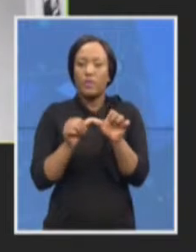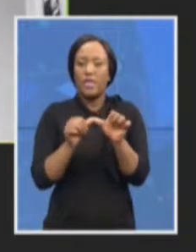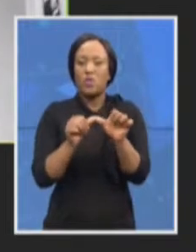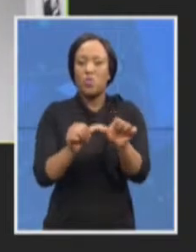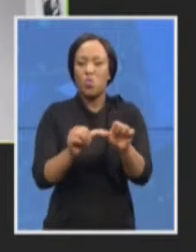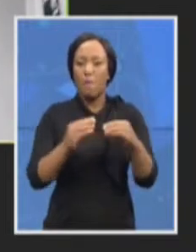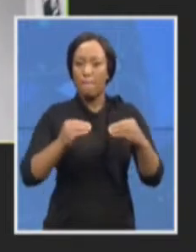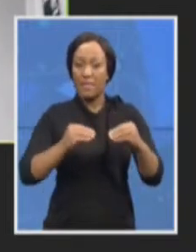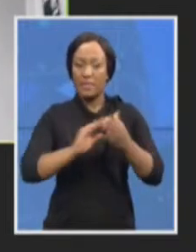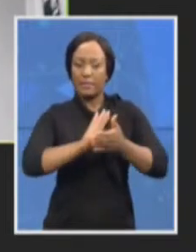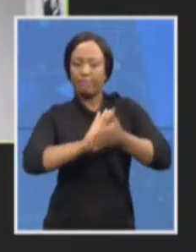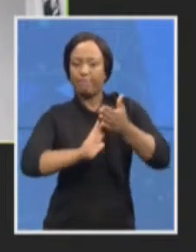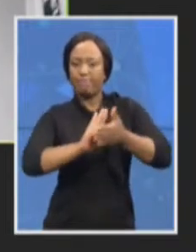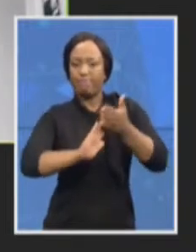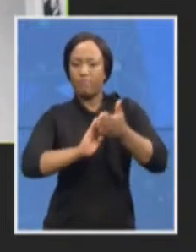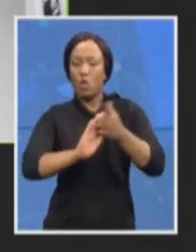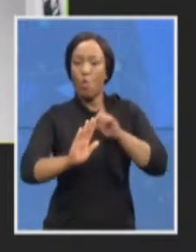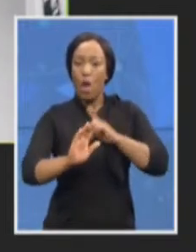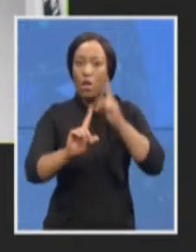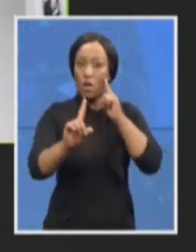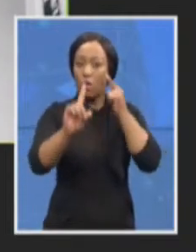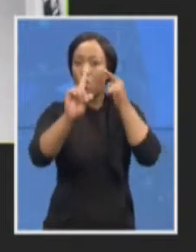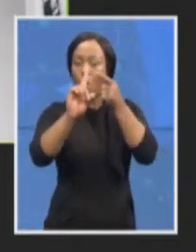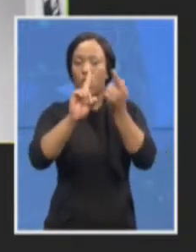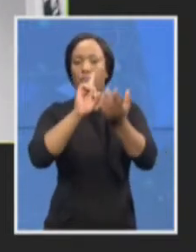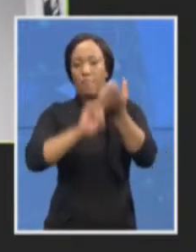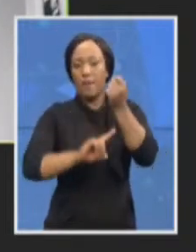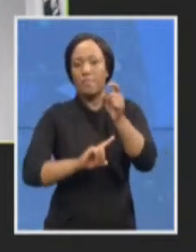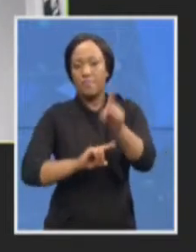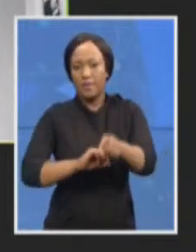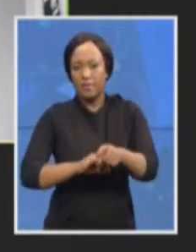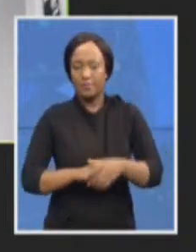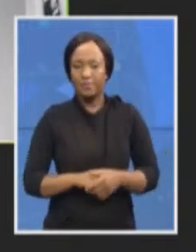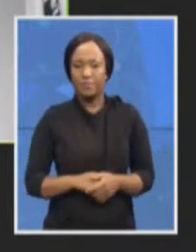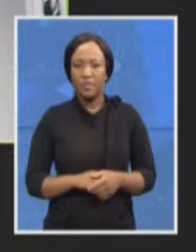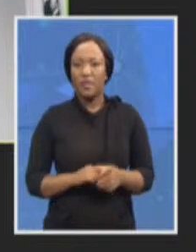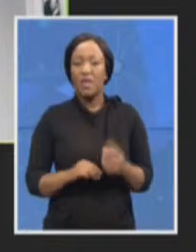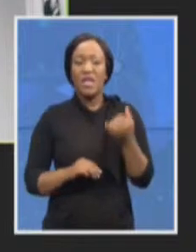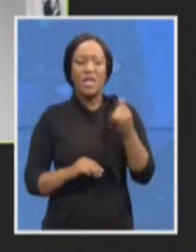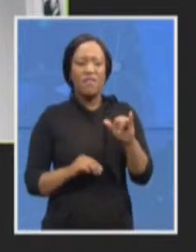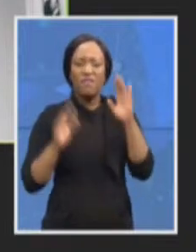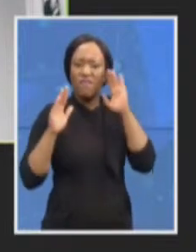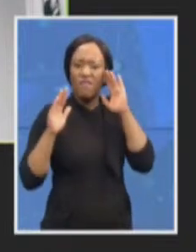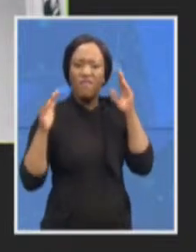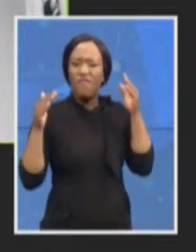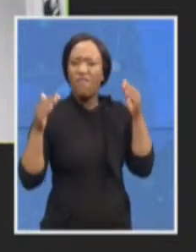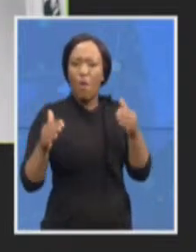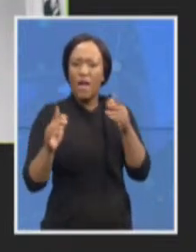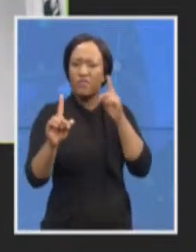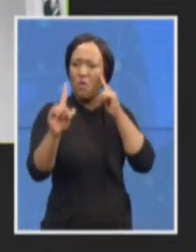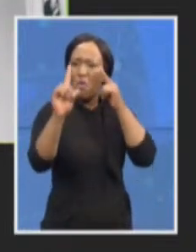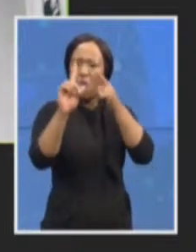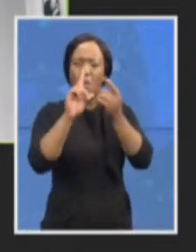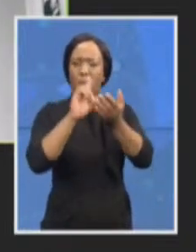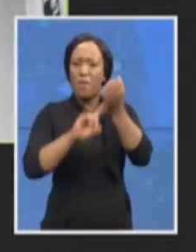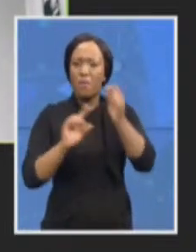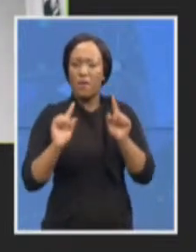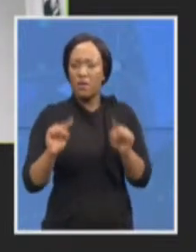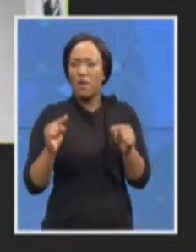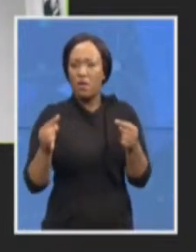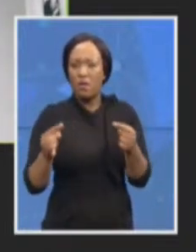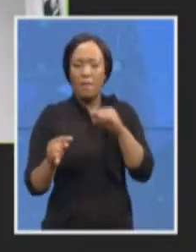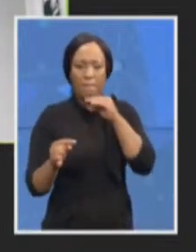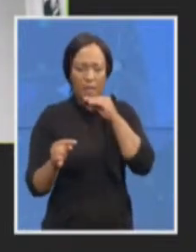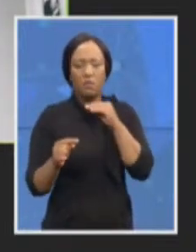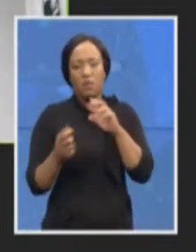If we are not focused on that, and we cannot do that, then we are in a crisis. This is not the